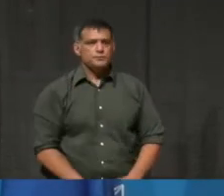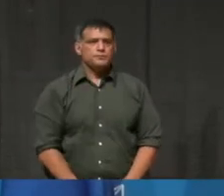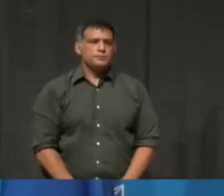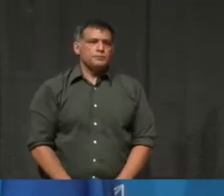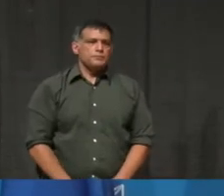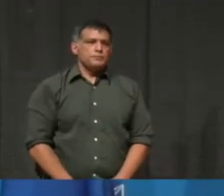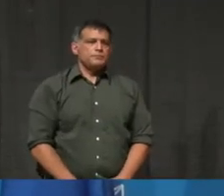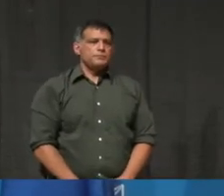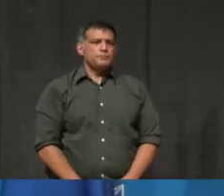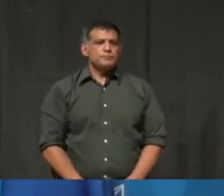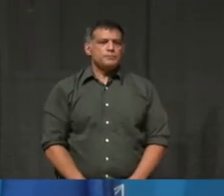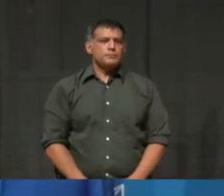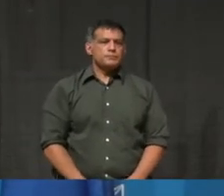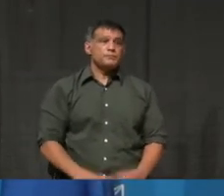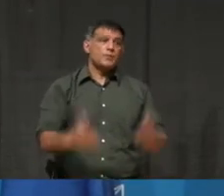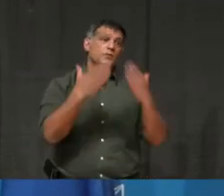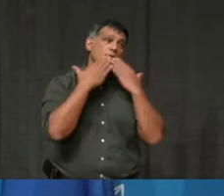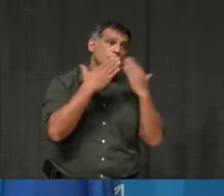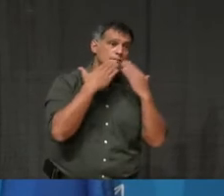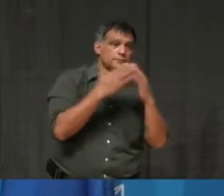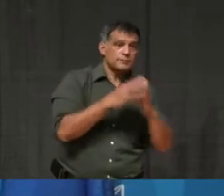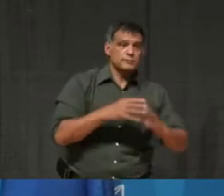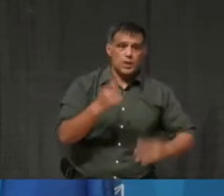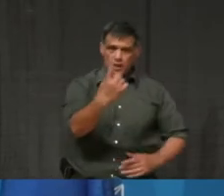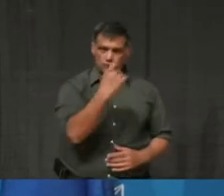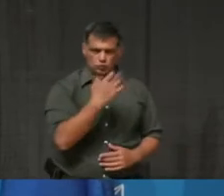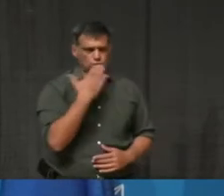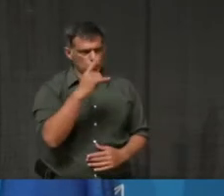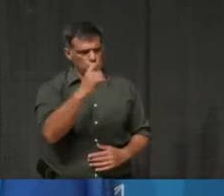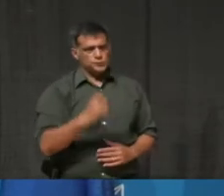Great. Yes. Thanks for the question.